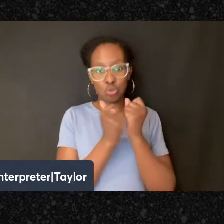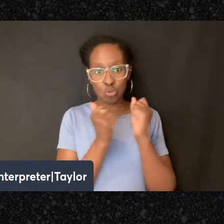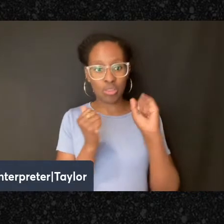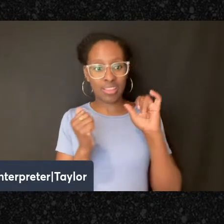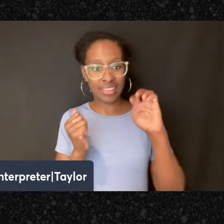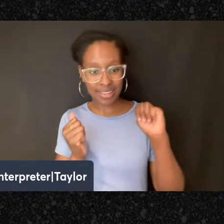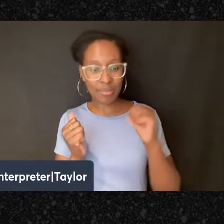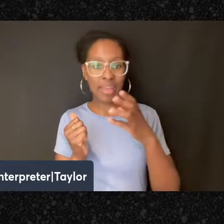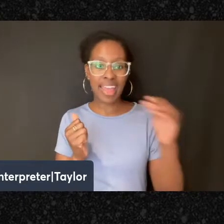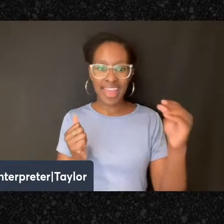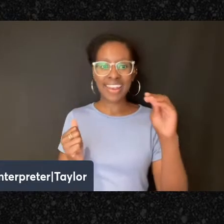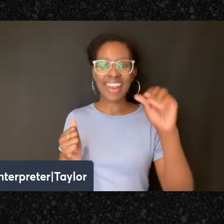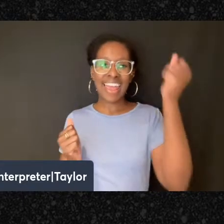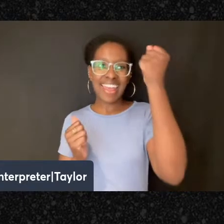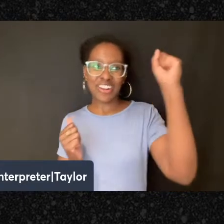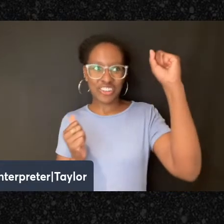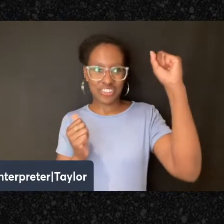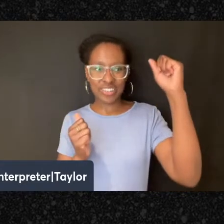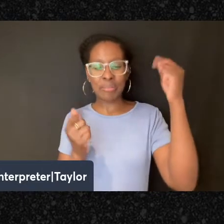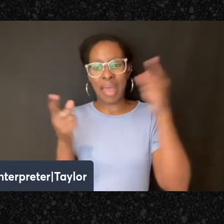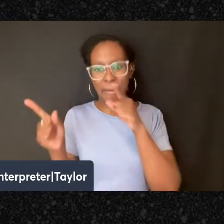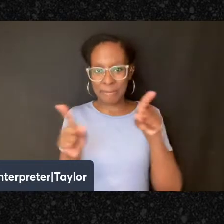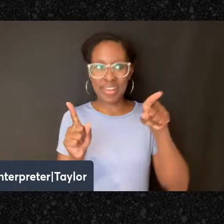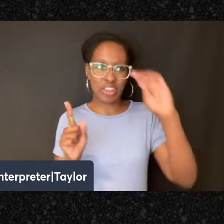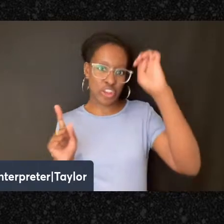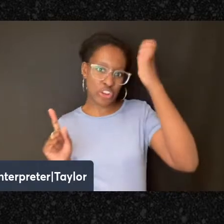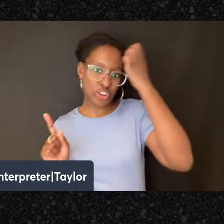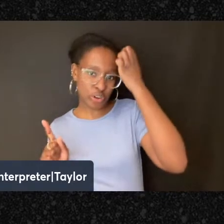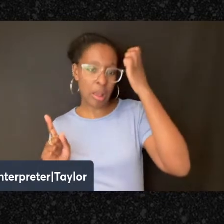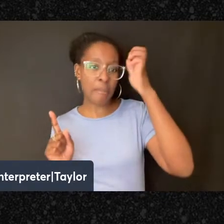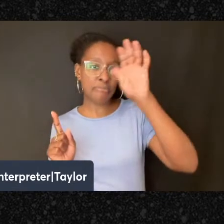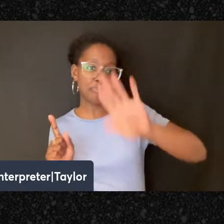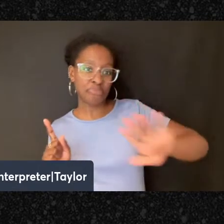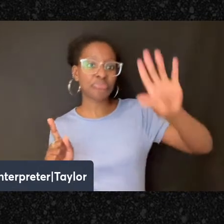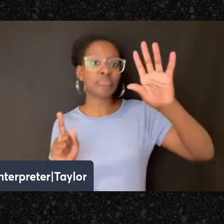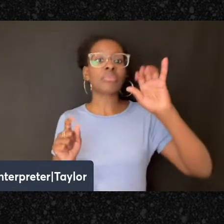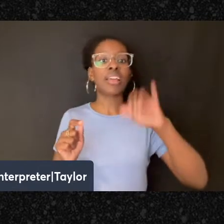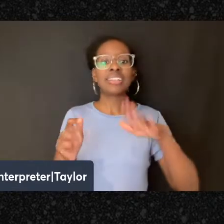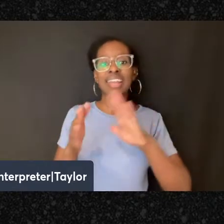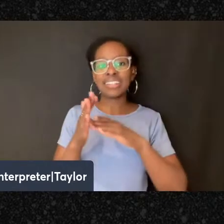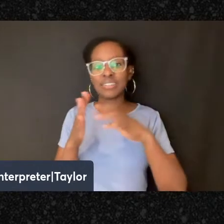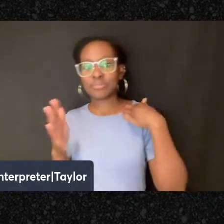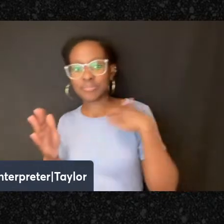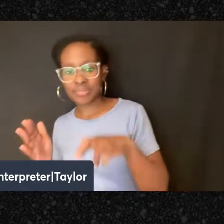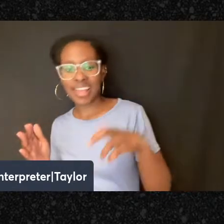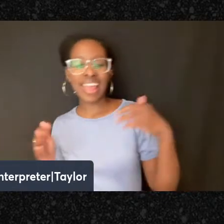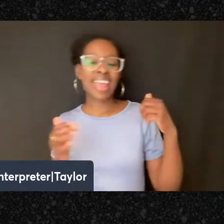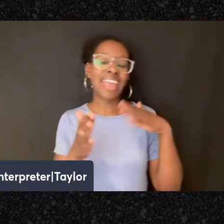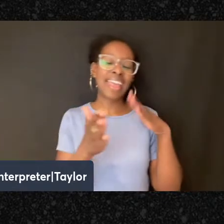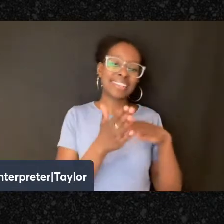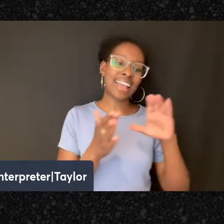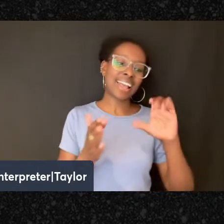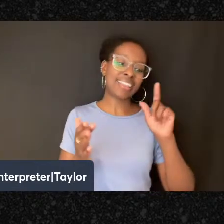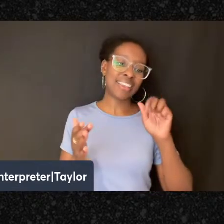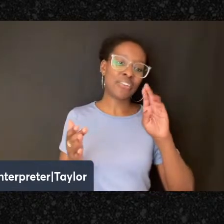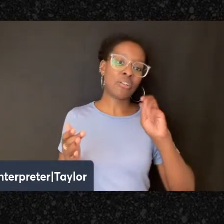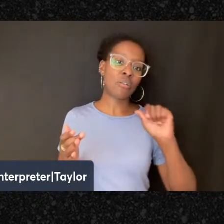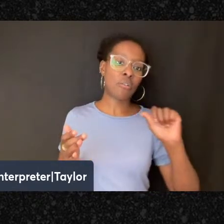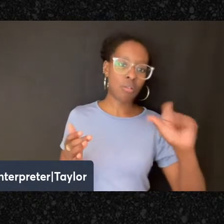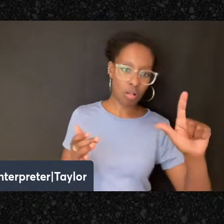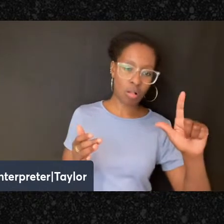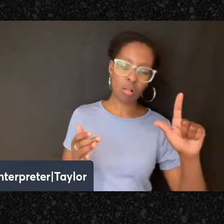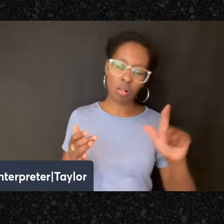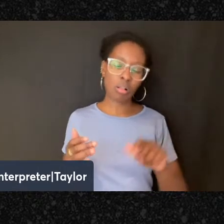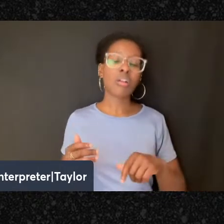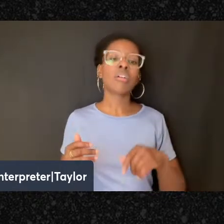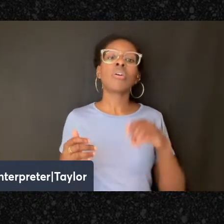Europe, it is broadly speaking, anti religious and anti clerical, largely because religion is